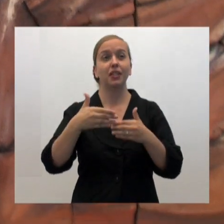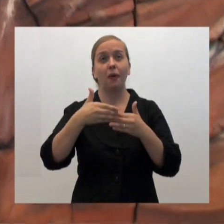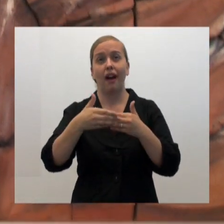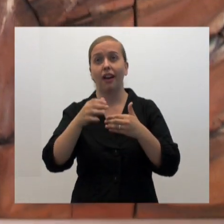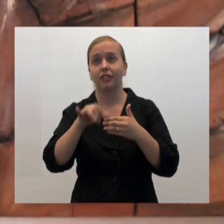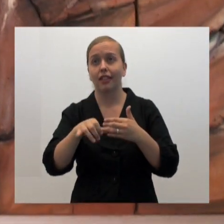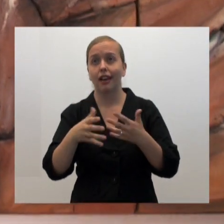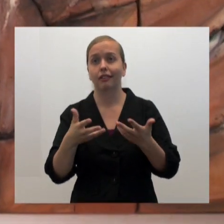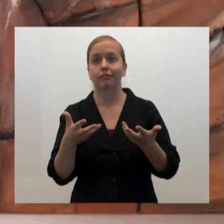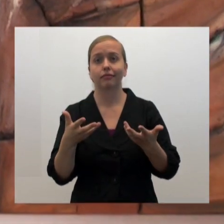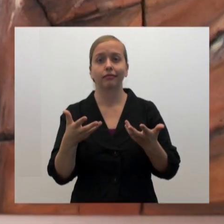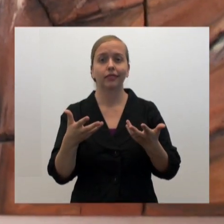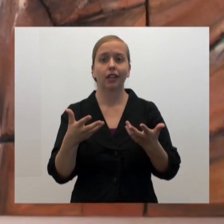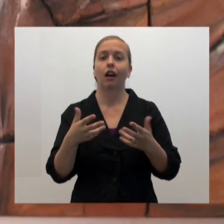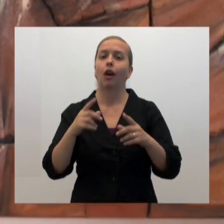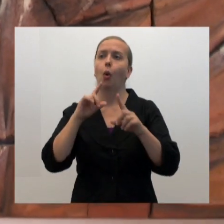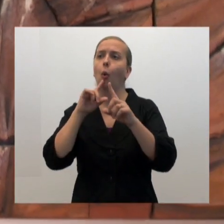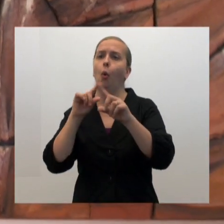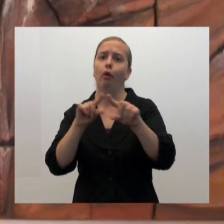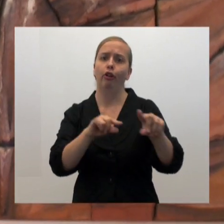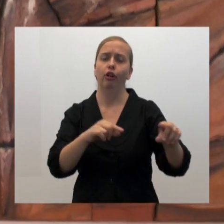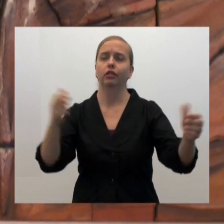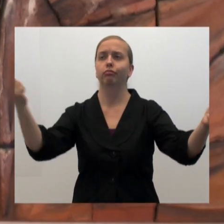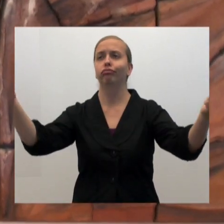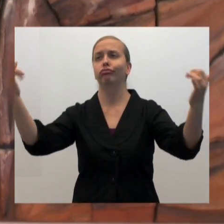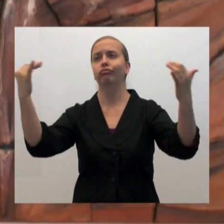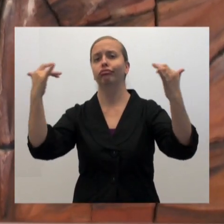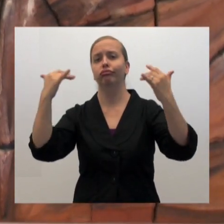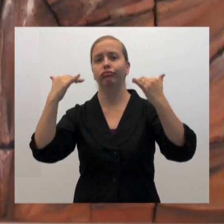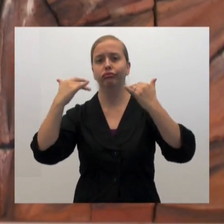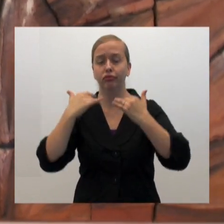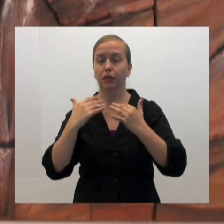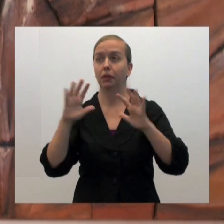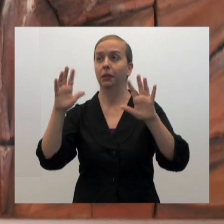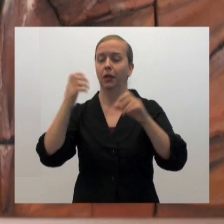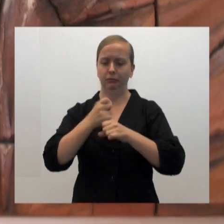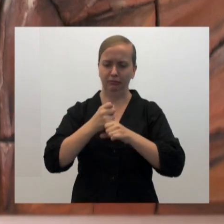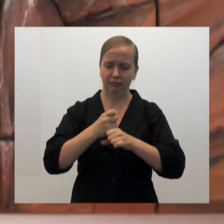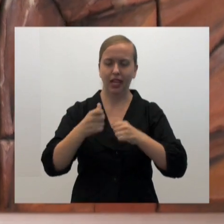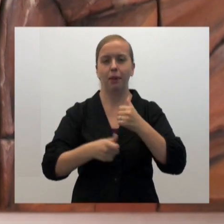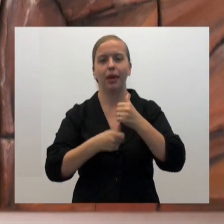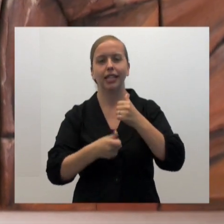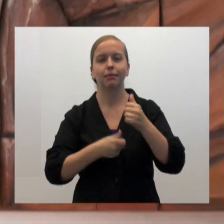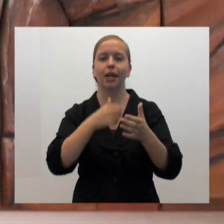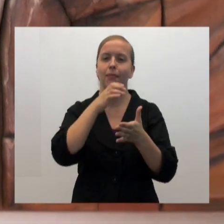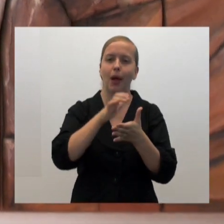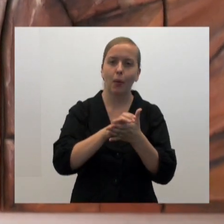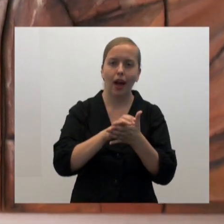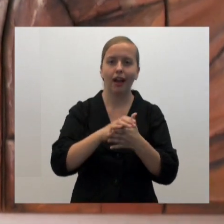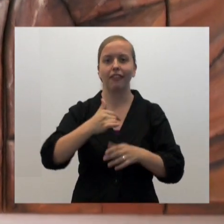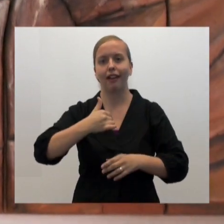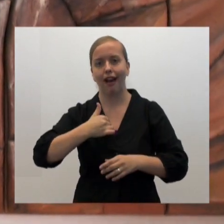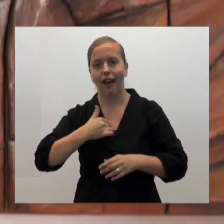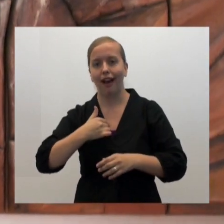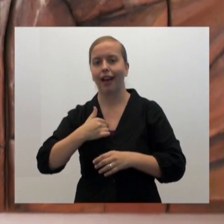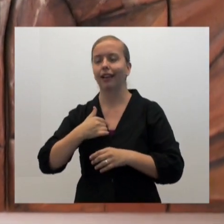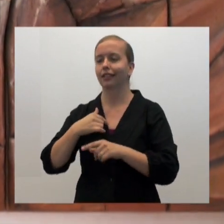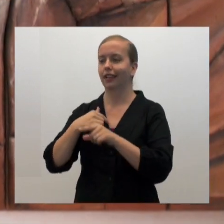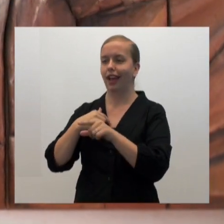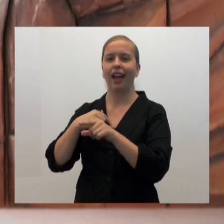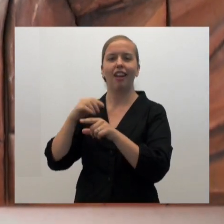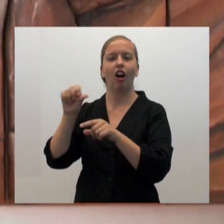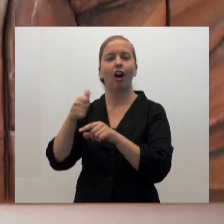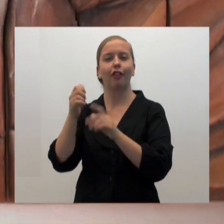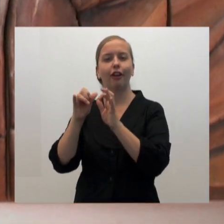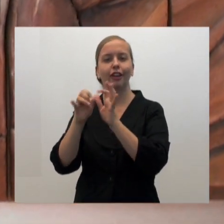So very quickly after that, the orders began to pour in for it. We were making them in the basement, my wife and I and another engineer that I was